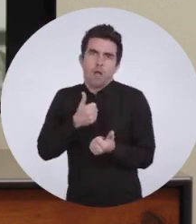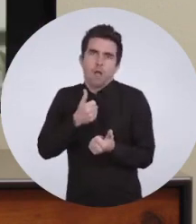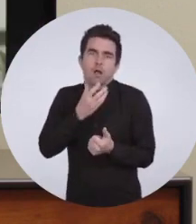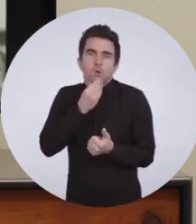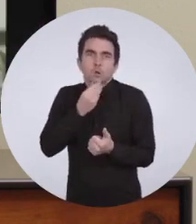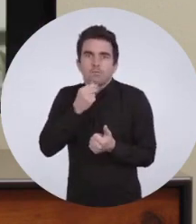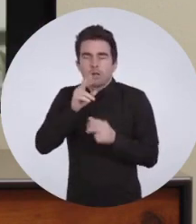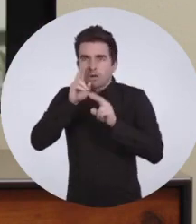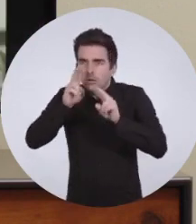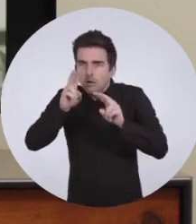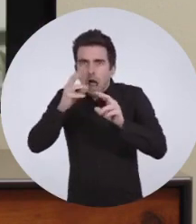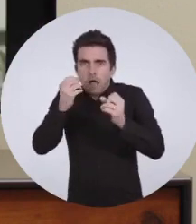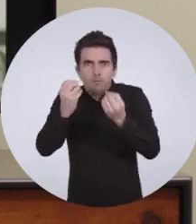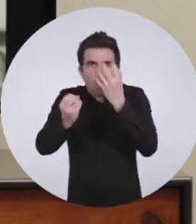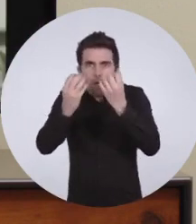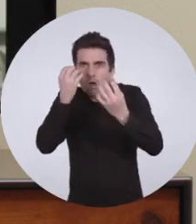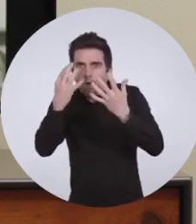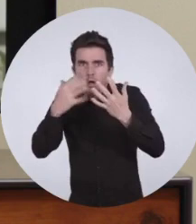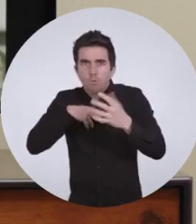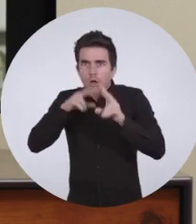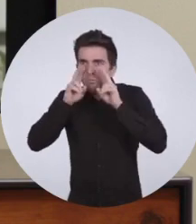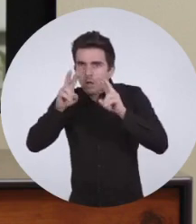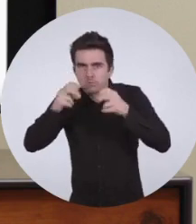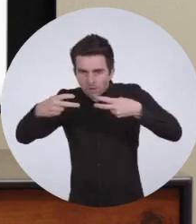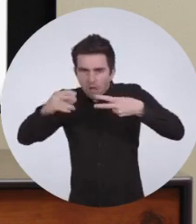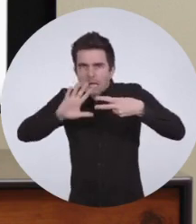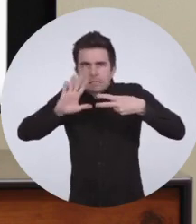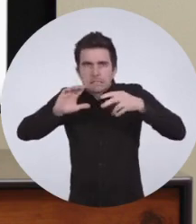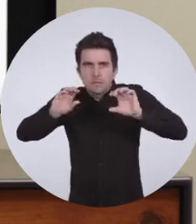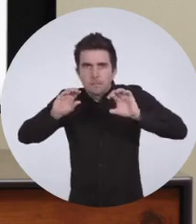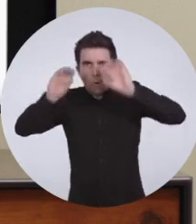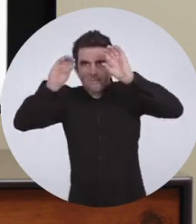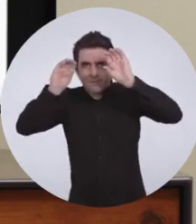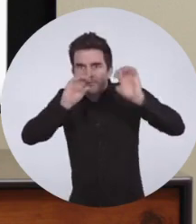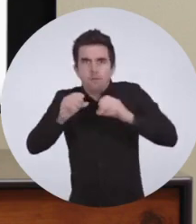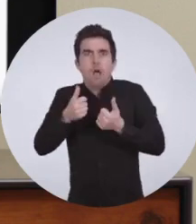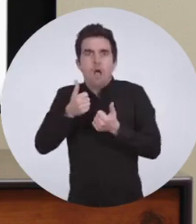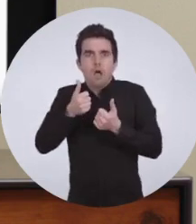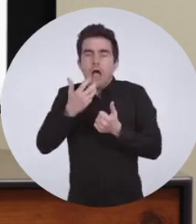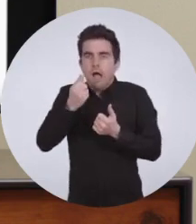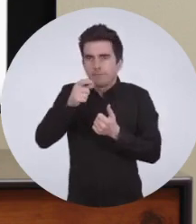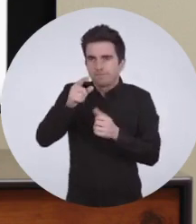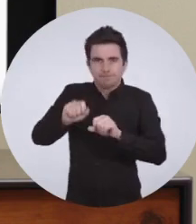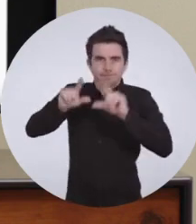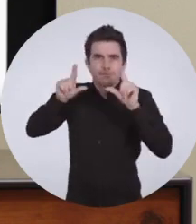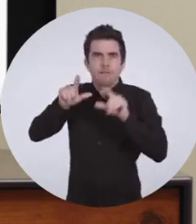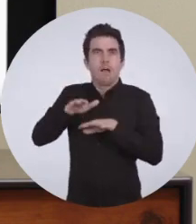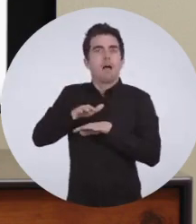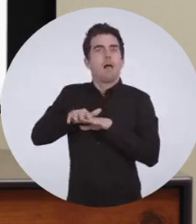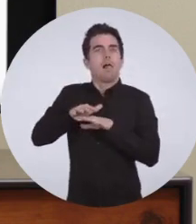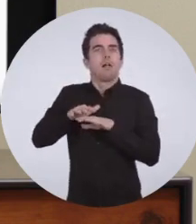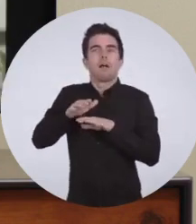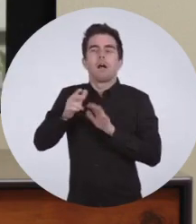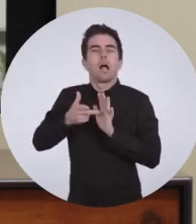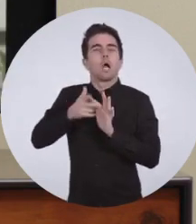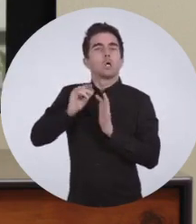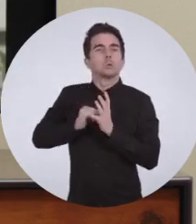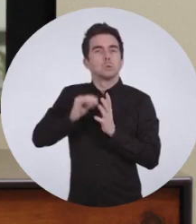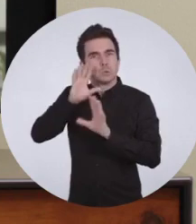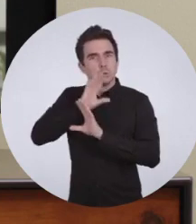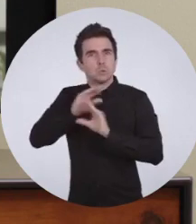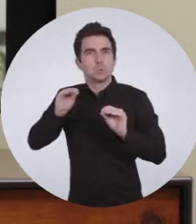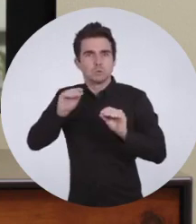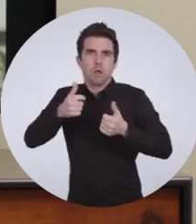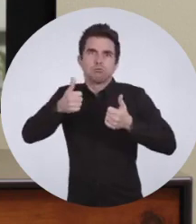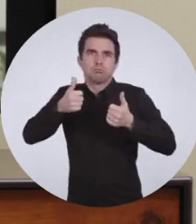This is really helpful for content with supers on screen. For example, in the film, there's a scene that mocks a news report. Auto